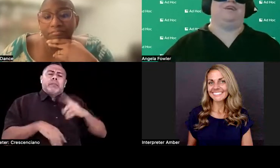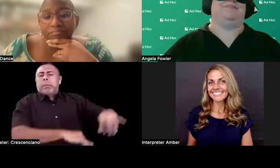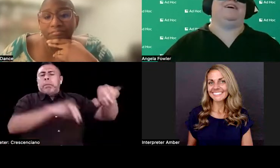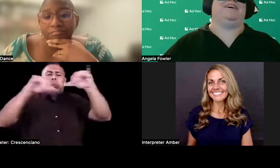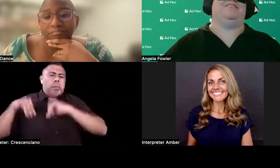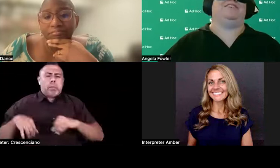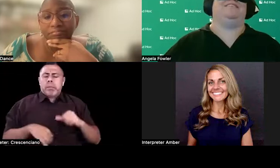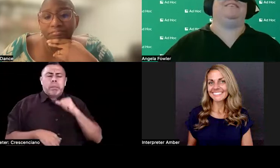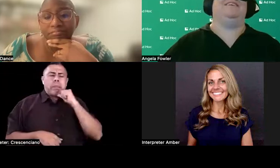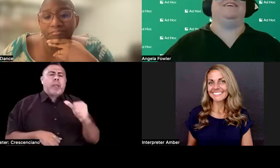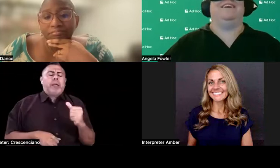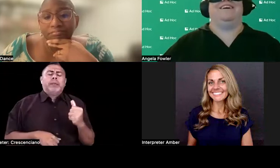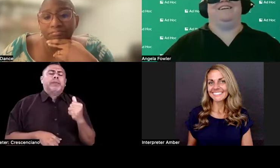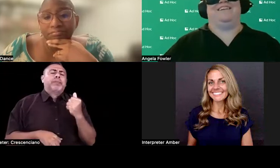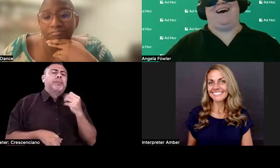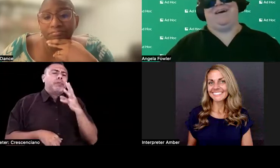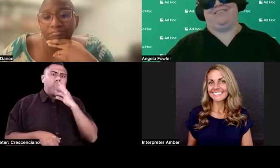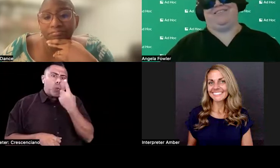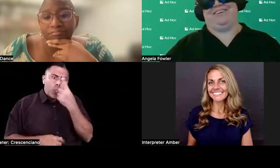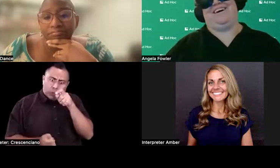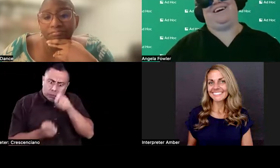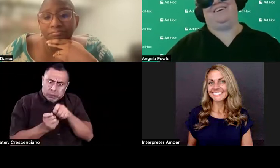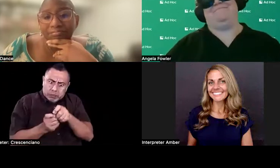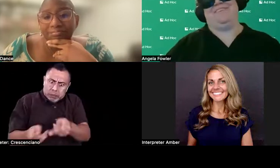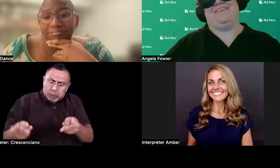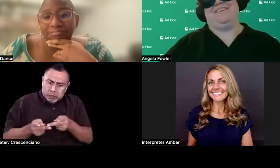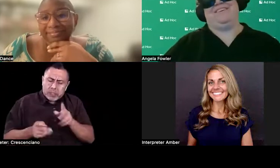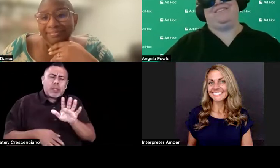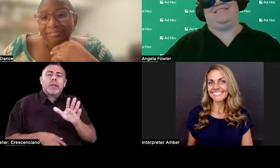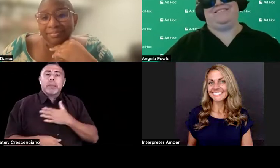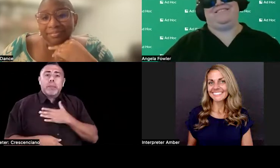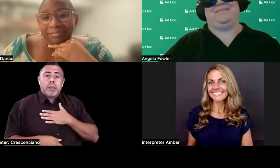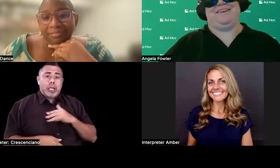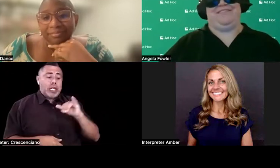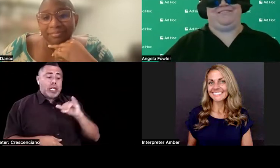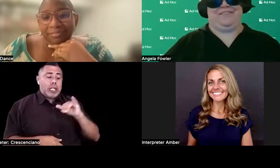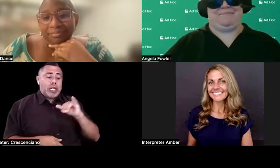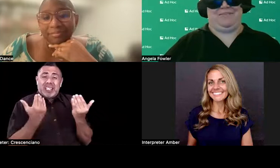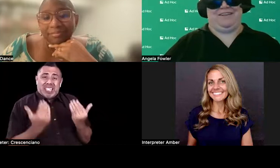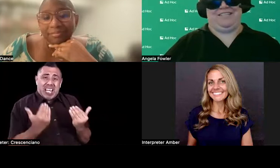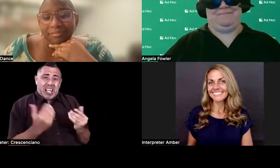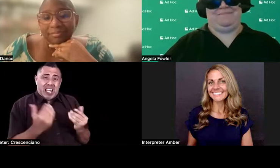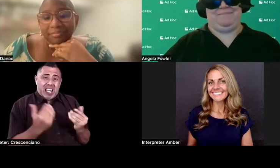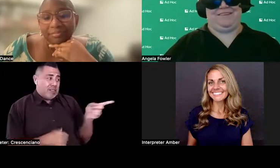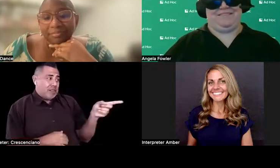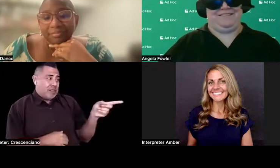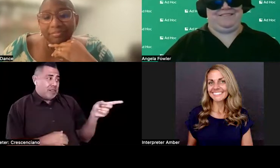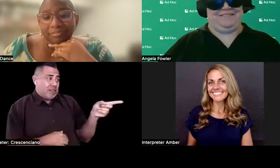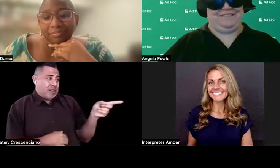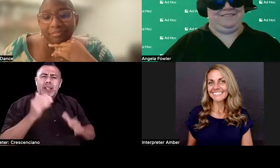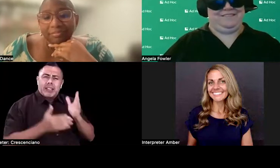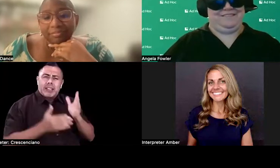current job is actually a lot better than, than, than some of the others I've experienced, but it's just.